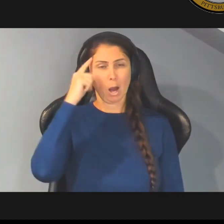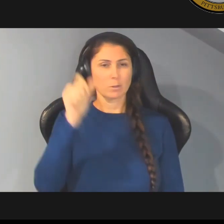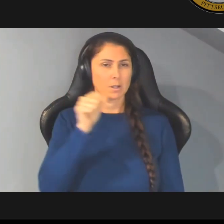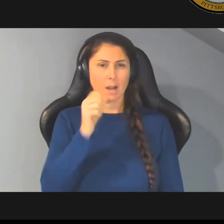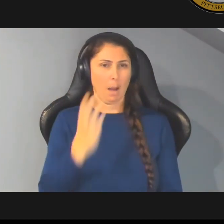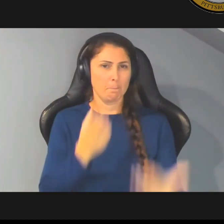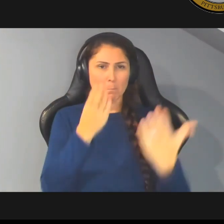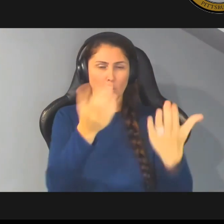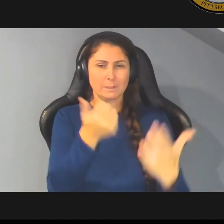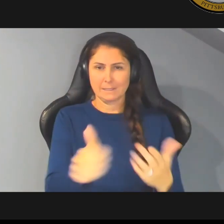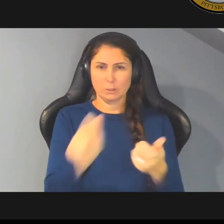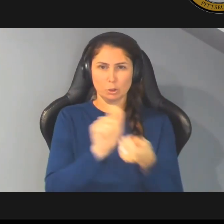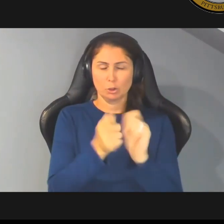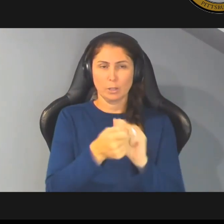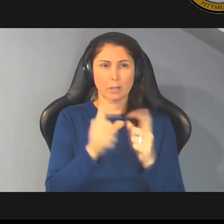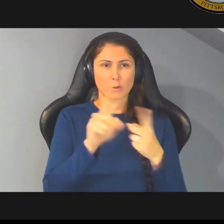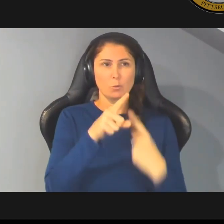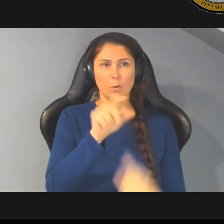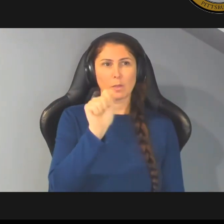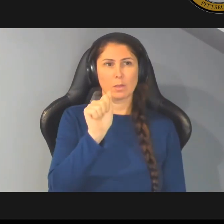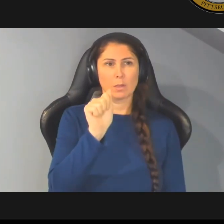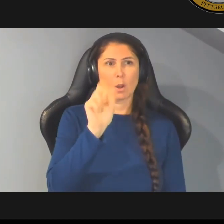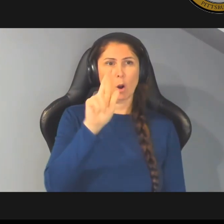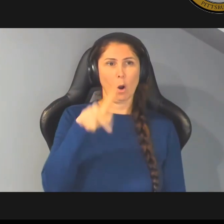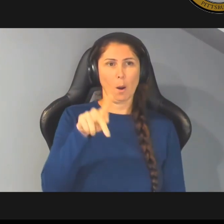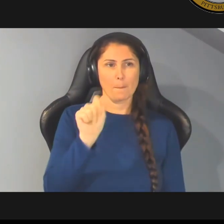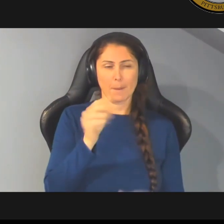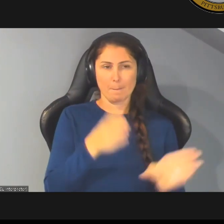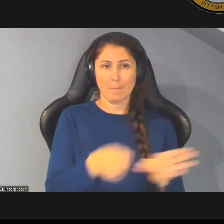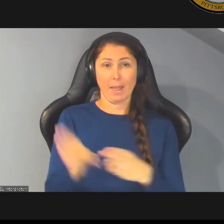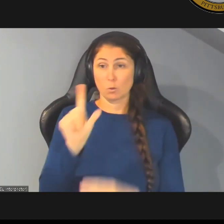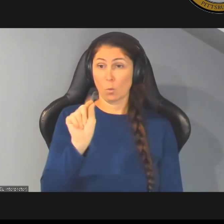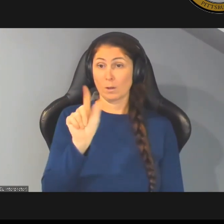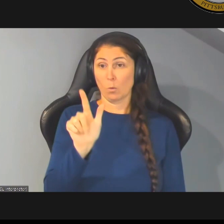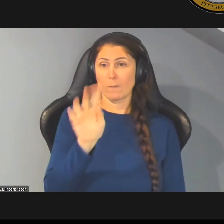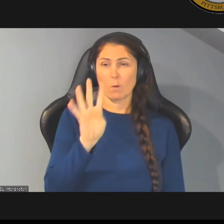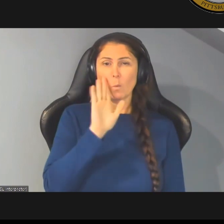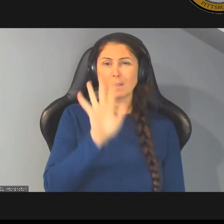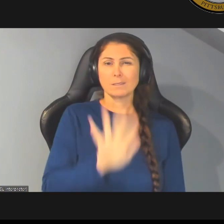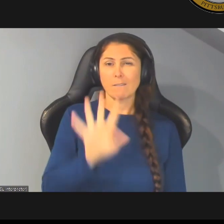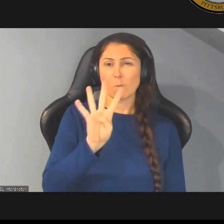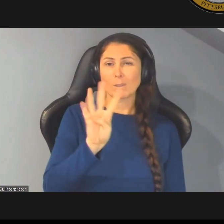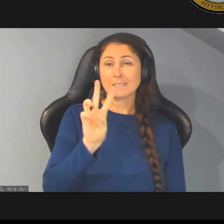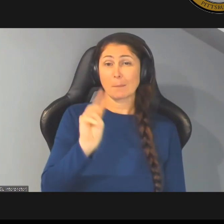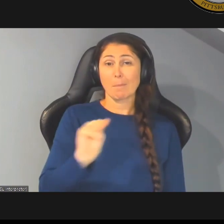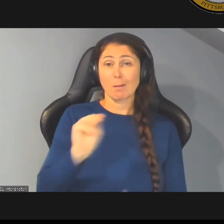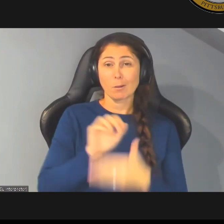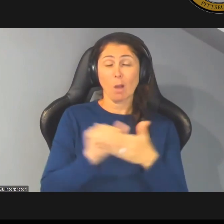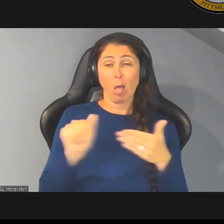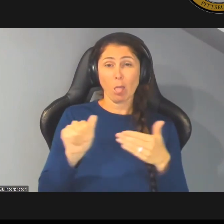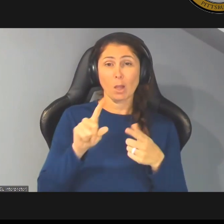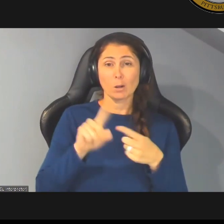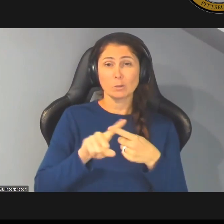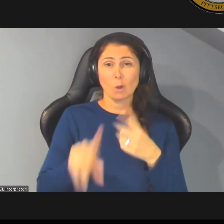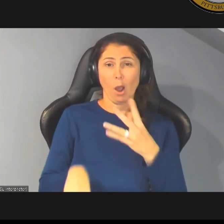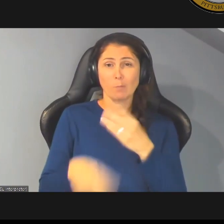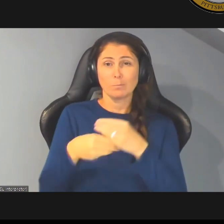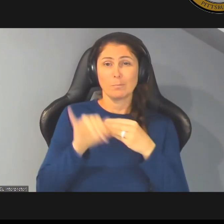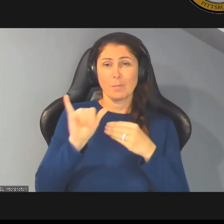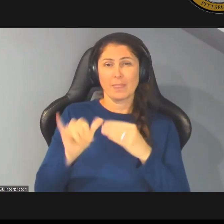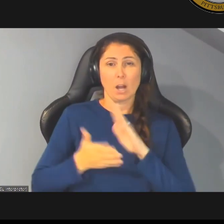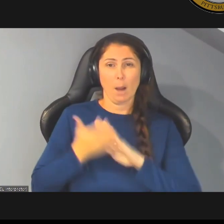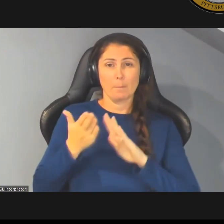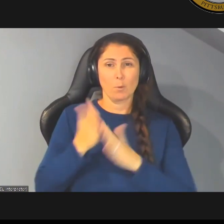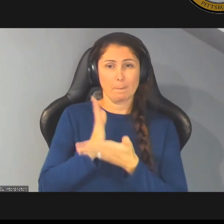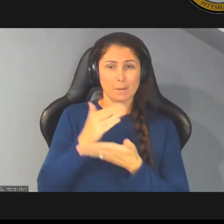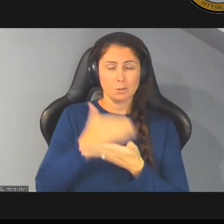to the arpa plan so in 2024 there will be about 46 million dollars to supplement the operating budget and